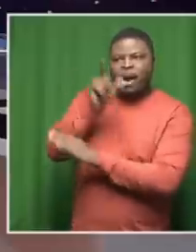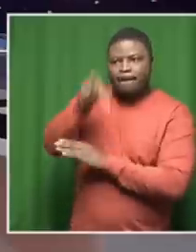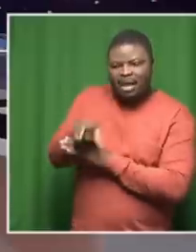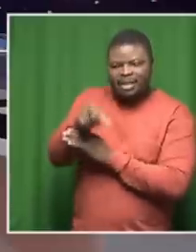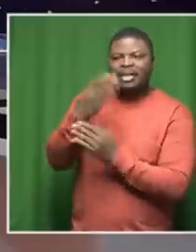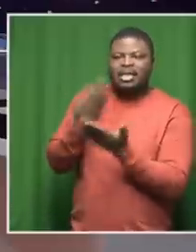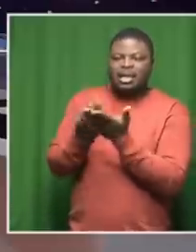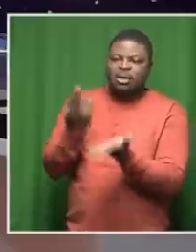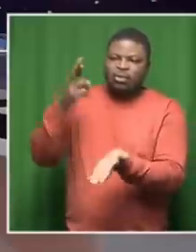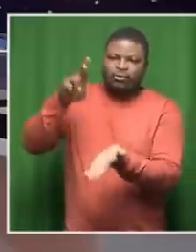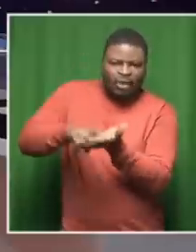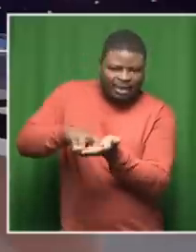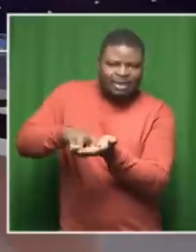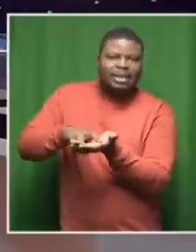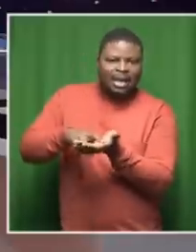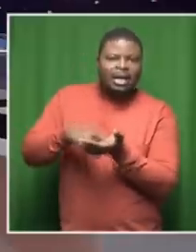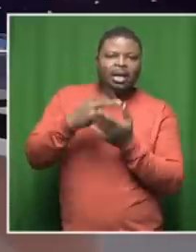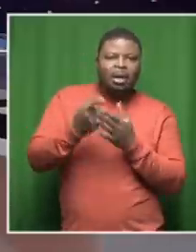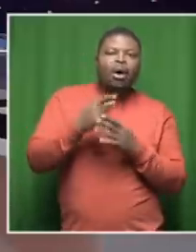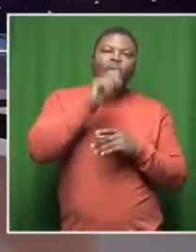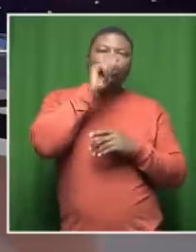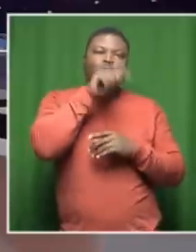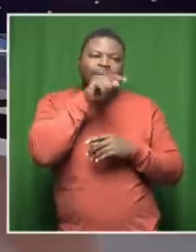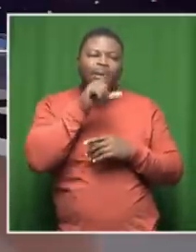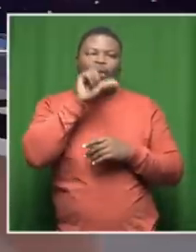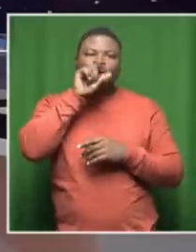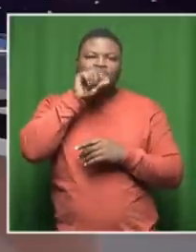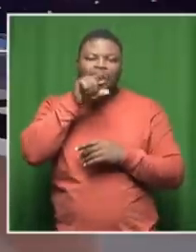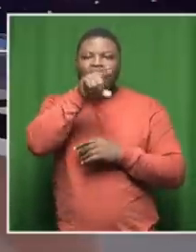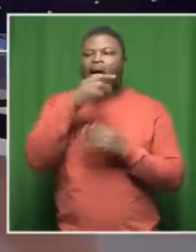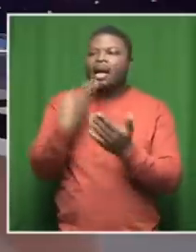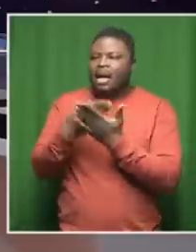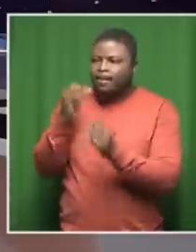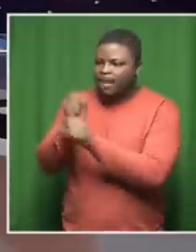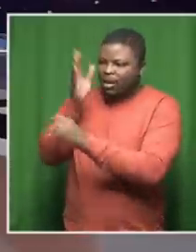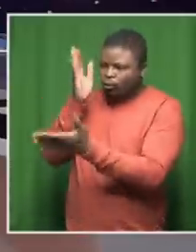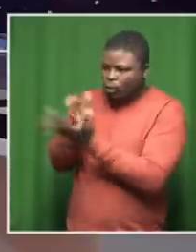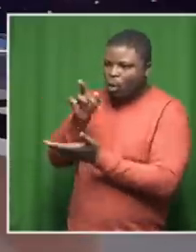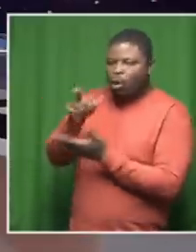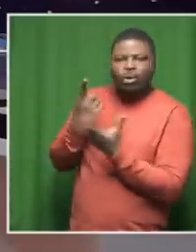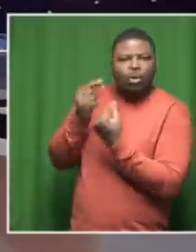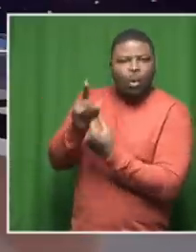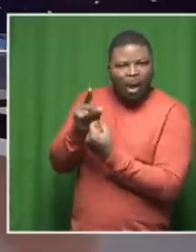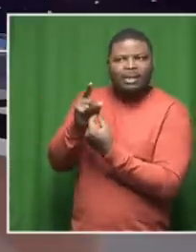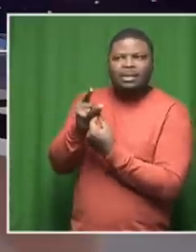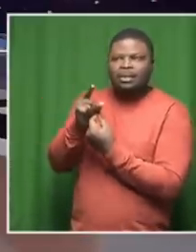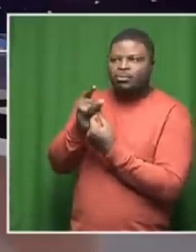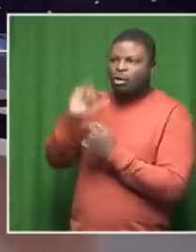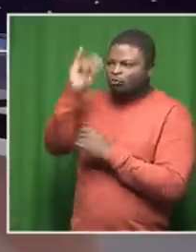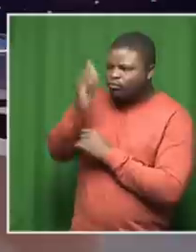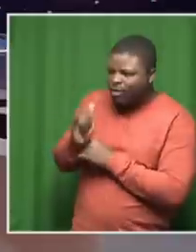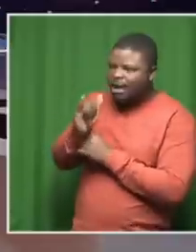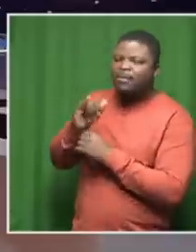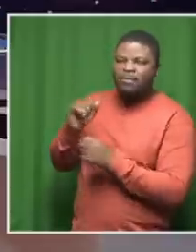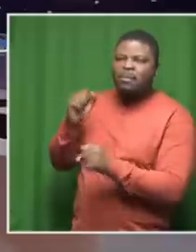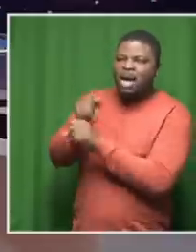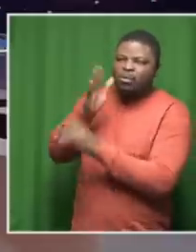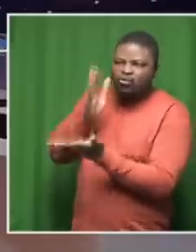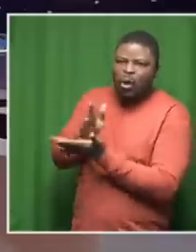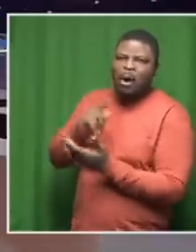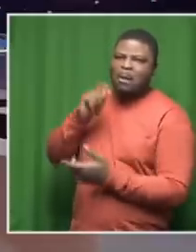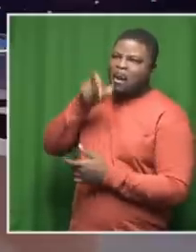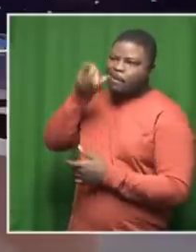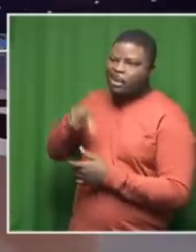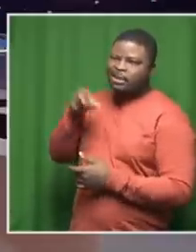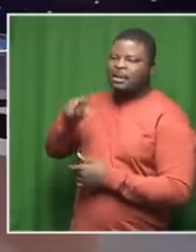so that we can engage and know who is engaging meaningful conversations because it's kicked a lot of people off that you know yeah you don't want to speak on